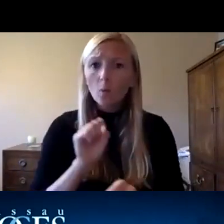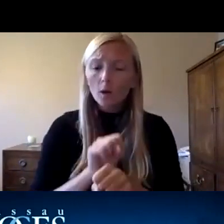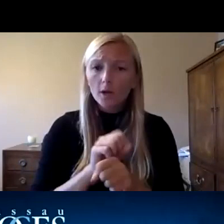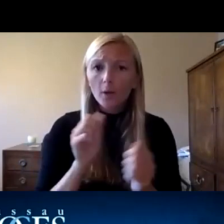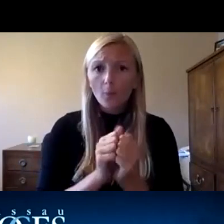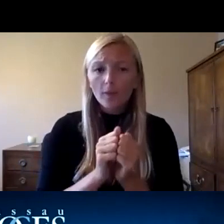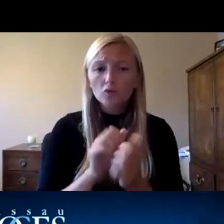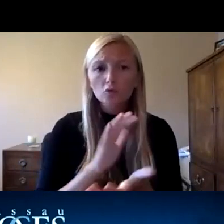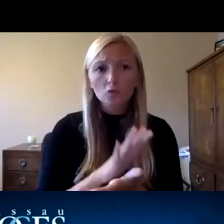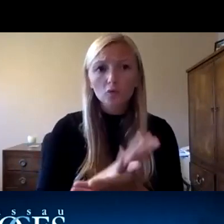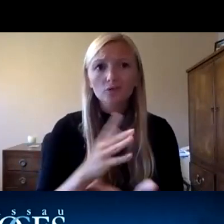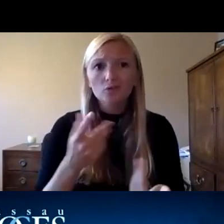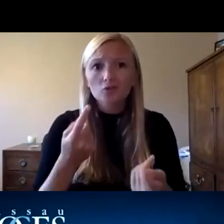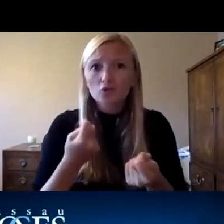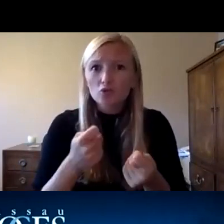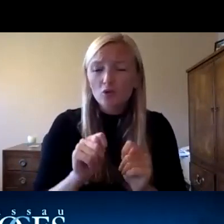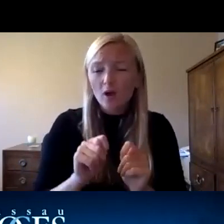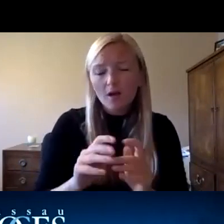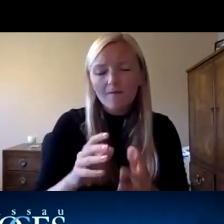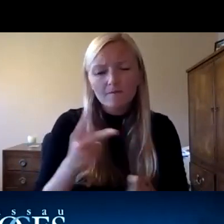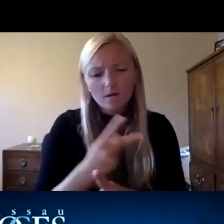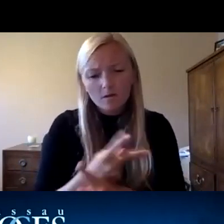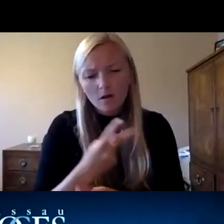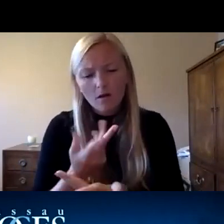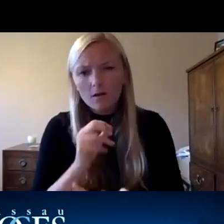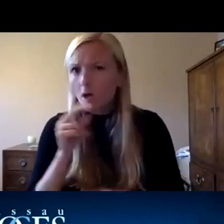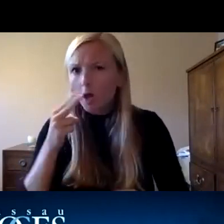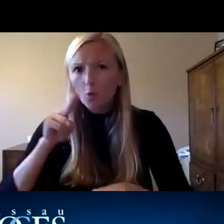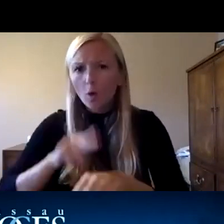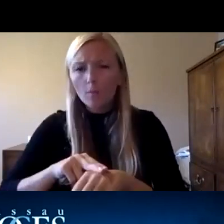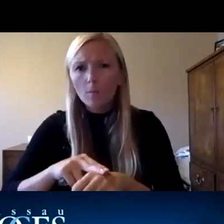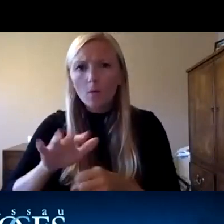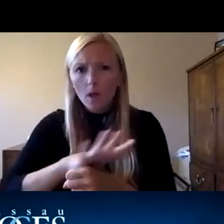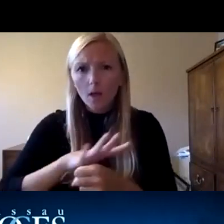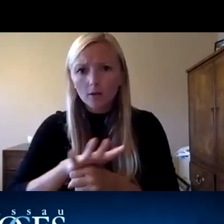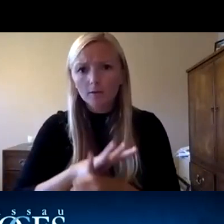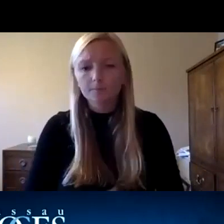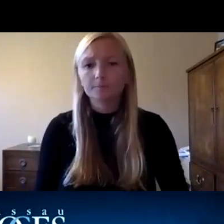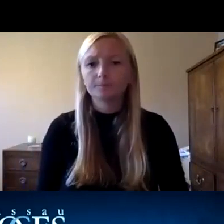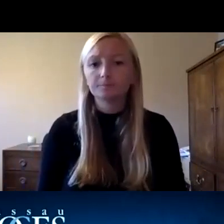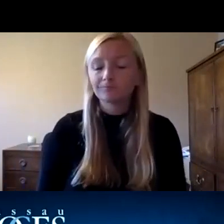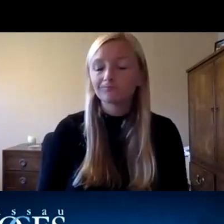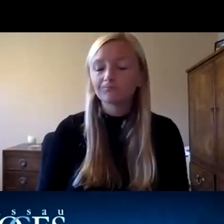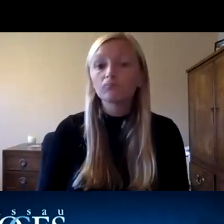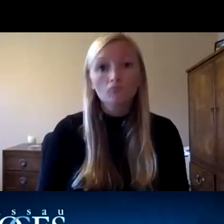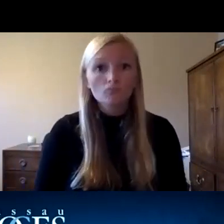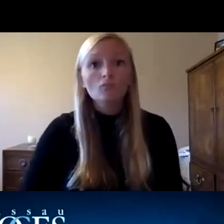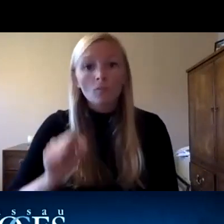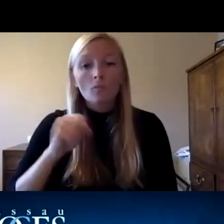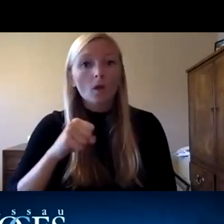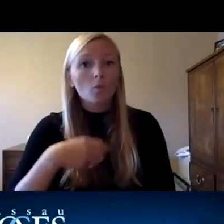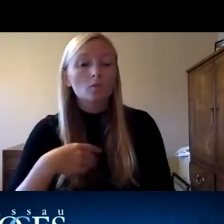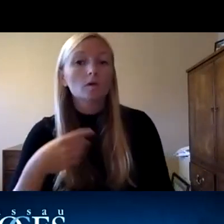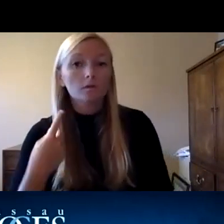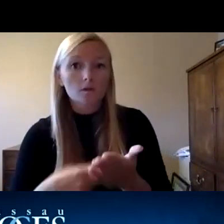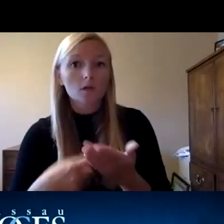pilot some of these unconventional learning spaces since start of covid yeah we've definitely spoken with a